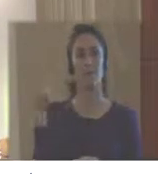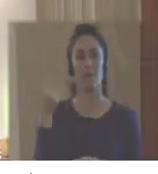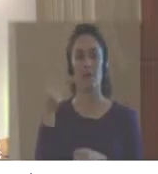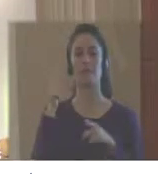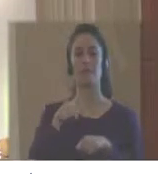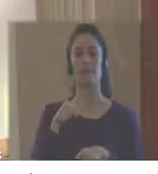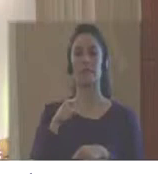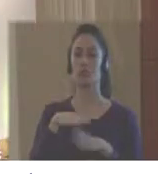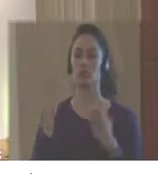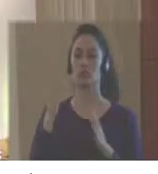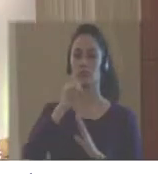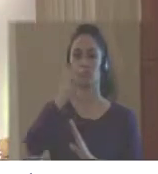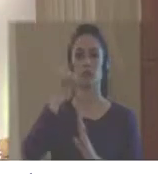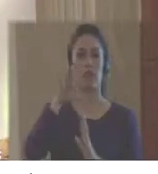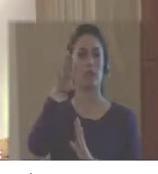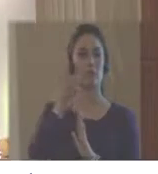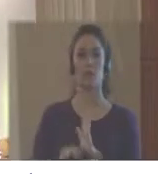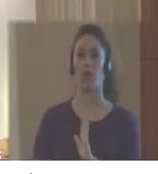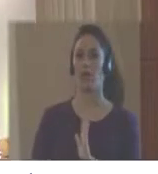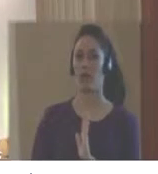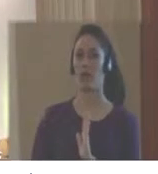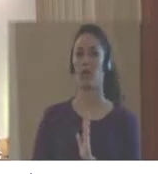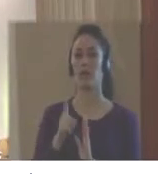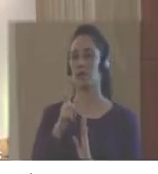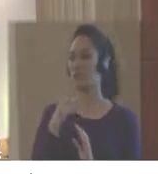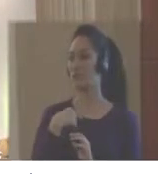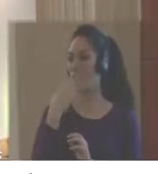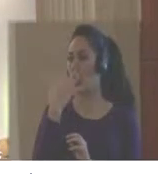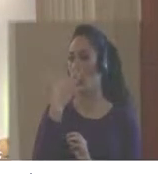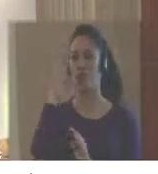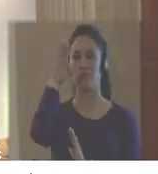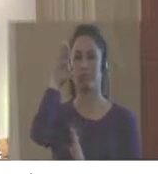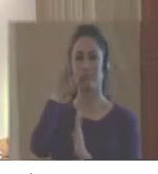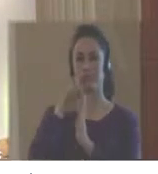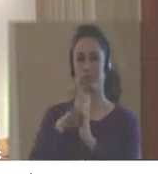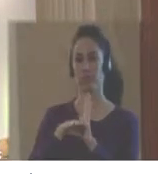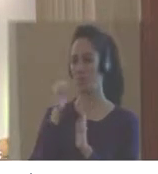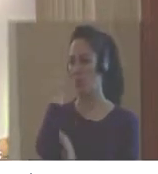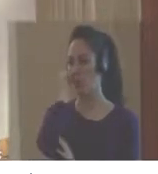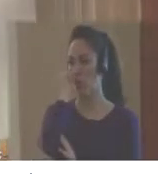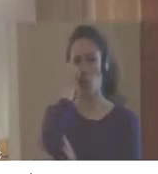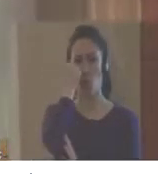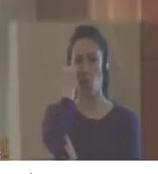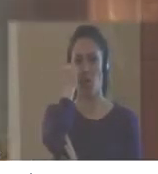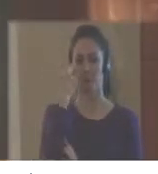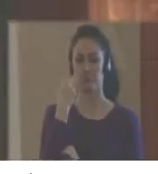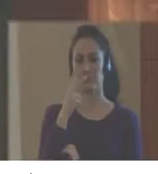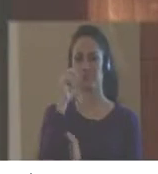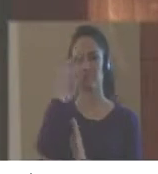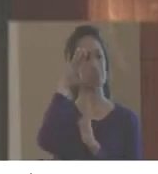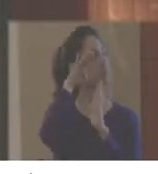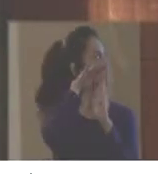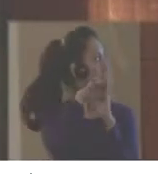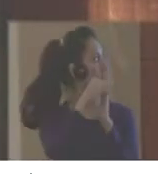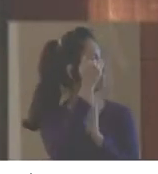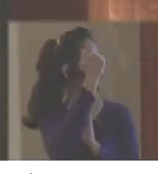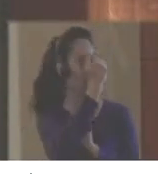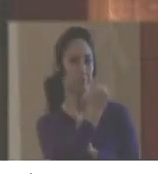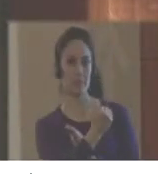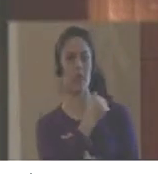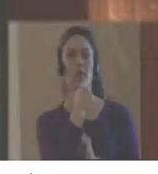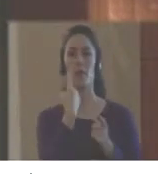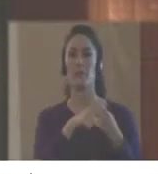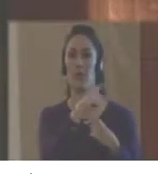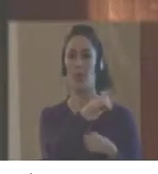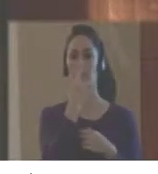recovery shows the lowest level of recovery, the one that is in mauve, violet there, light